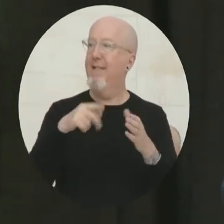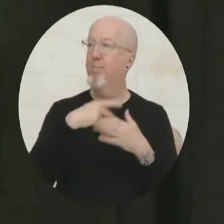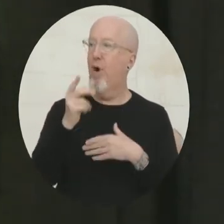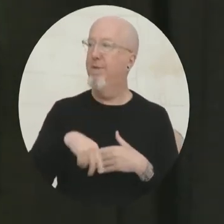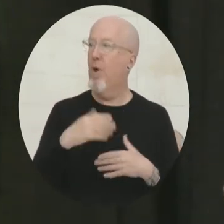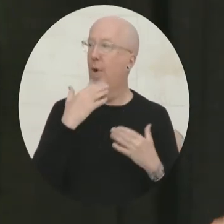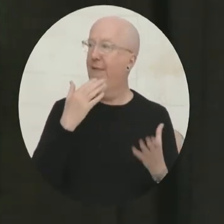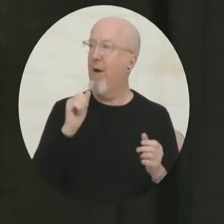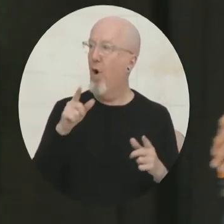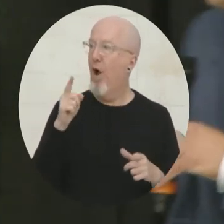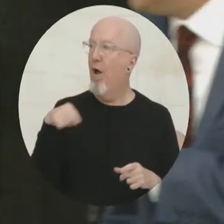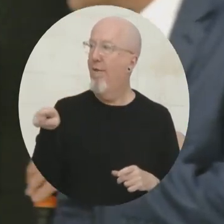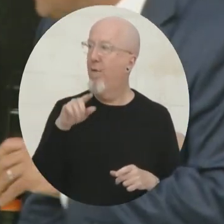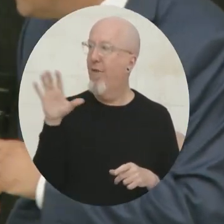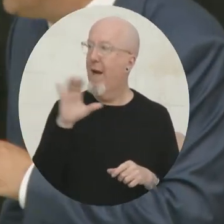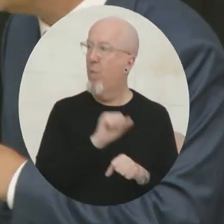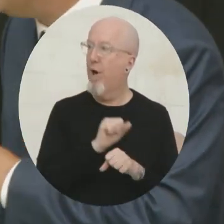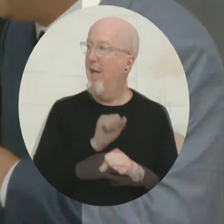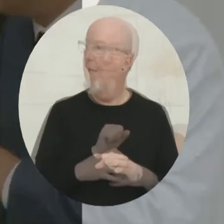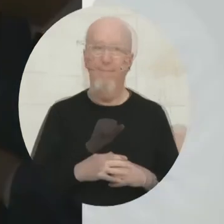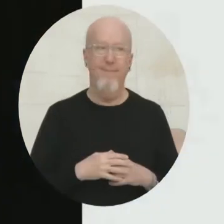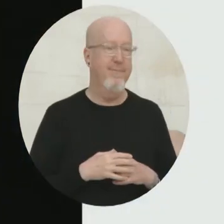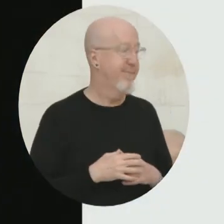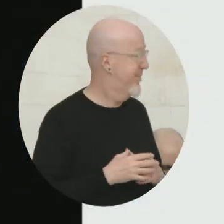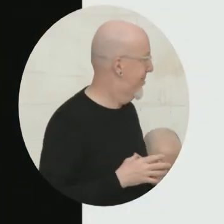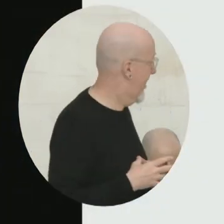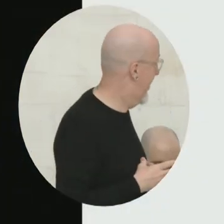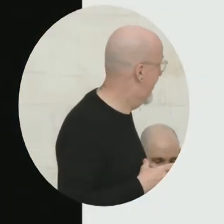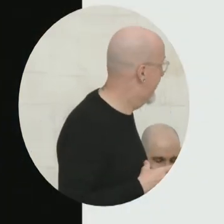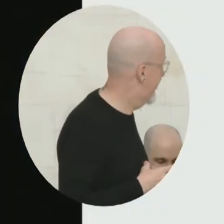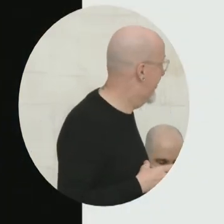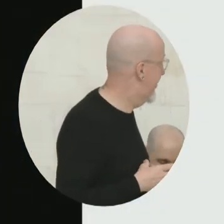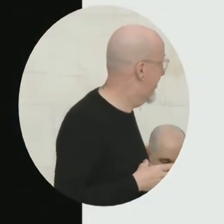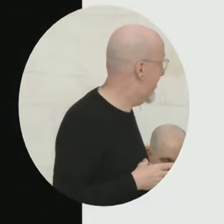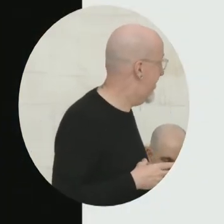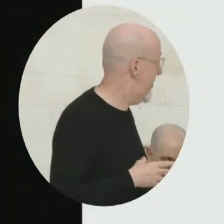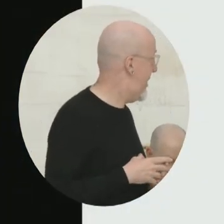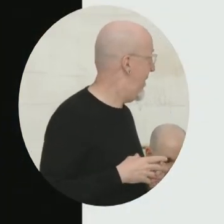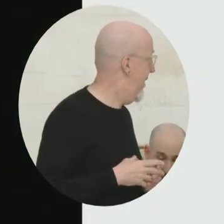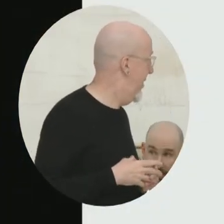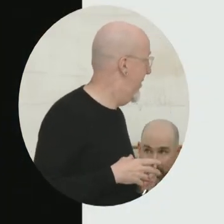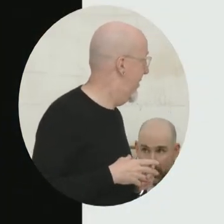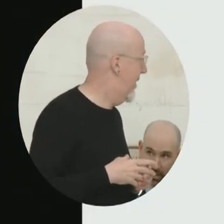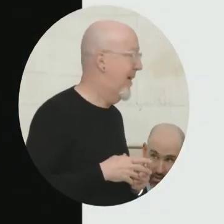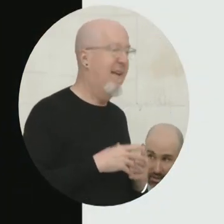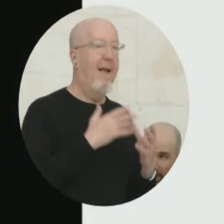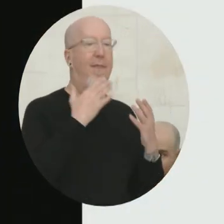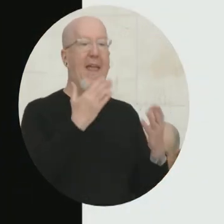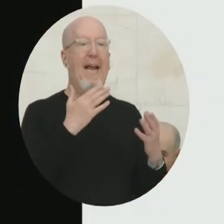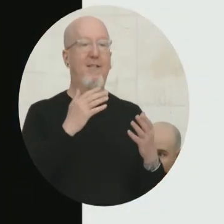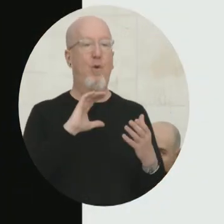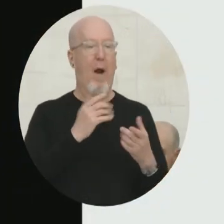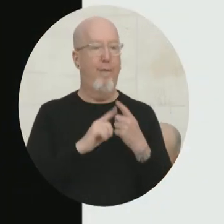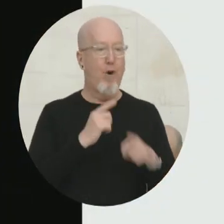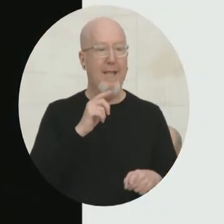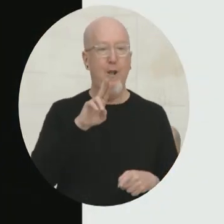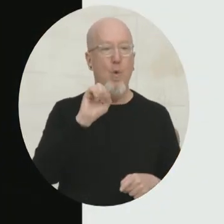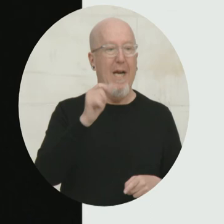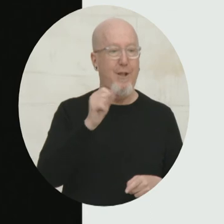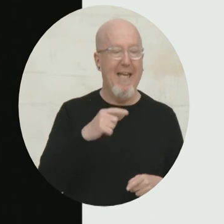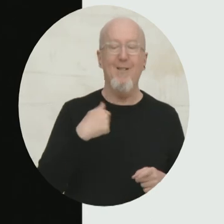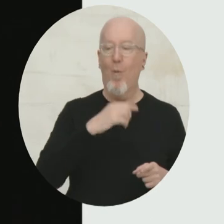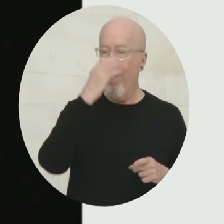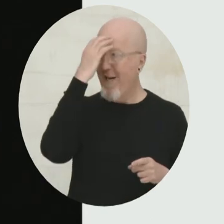want to thank all of them for their leadership on that. So we'll close on that. Thanks to our friends at USGS. We know where it will